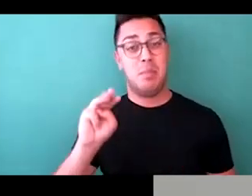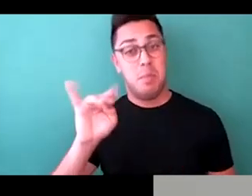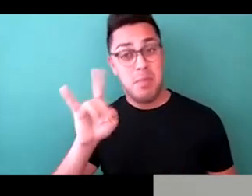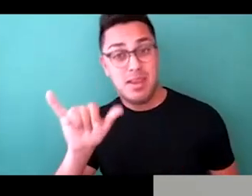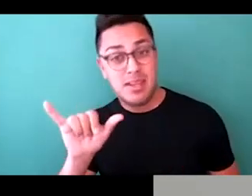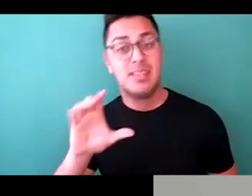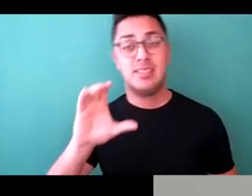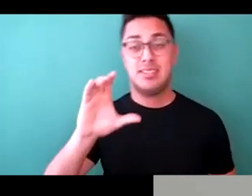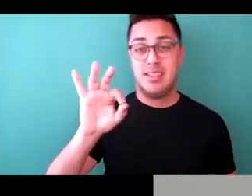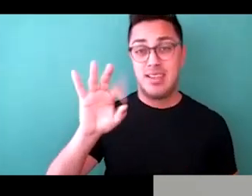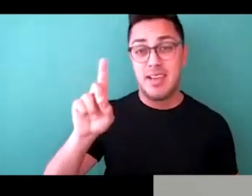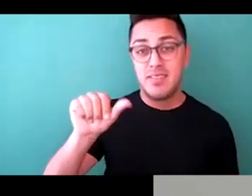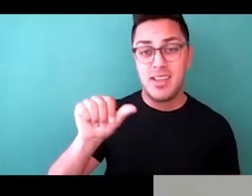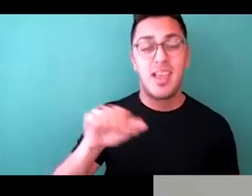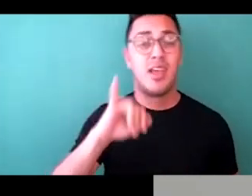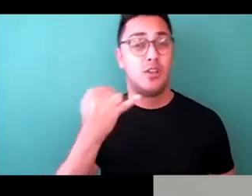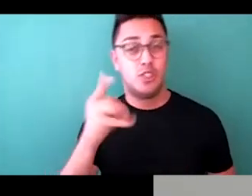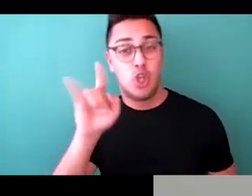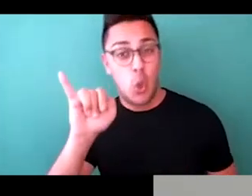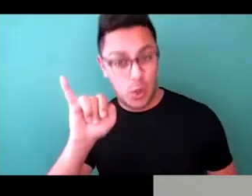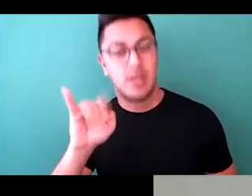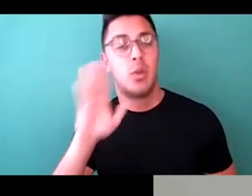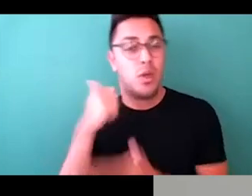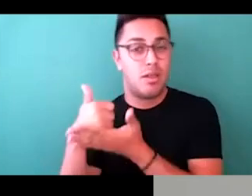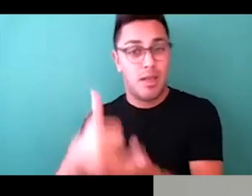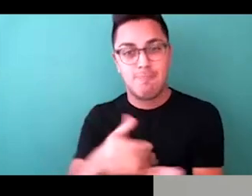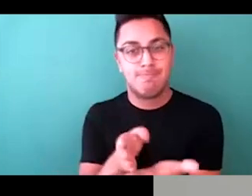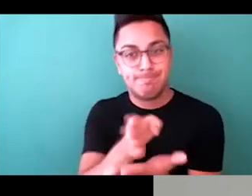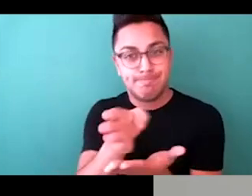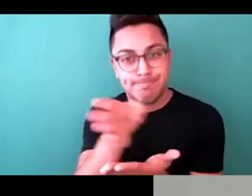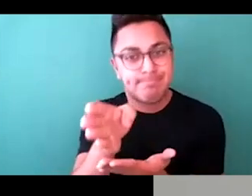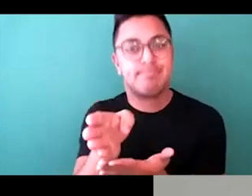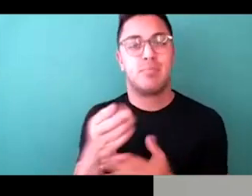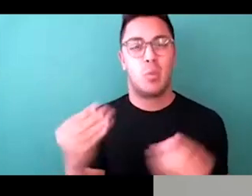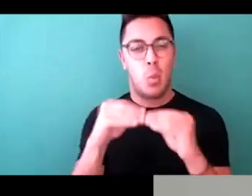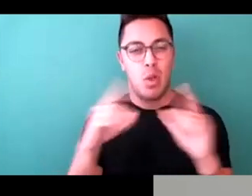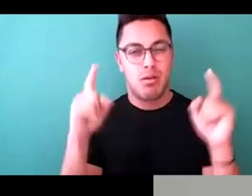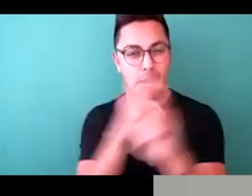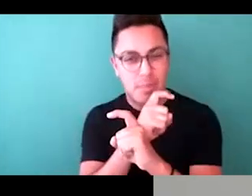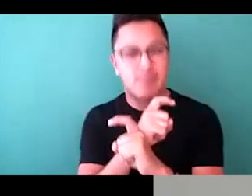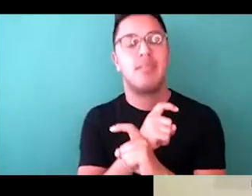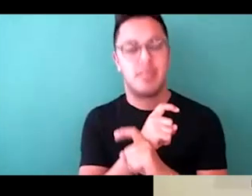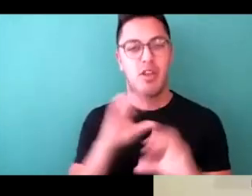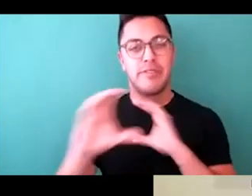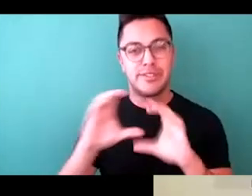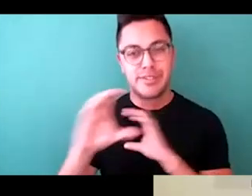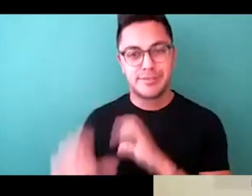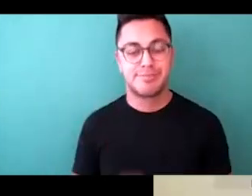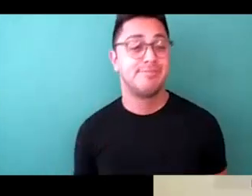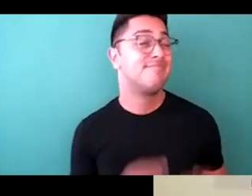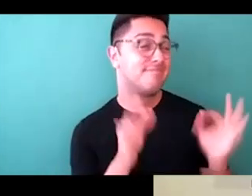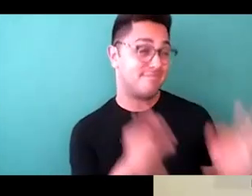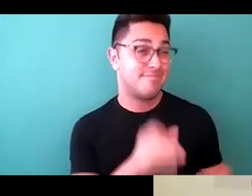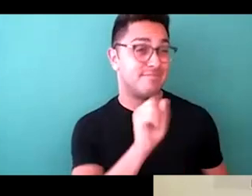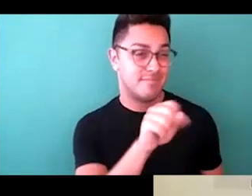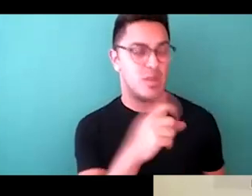who can help you navigate those sometimes tricky or complicated conversations. Absolutely. And there's always